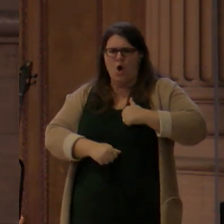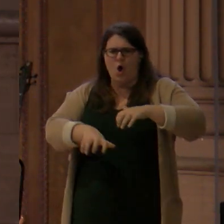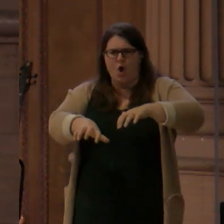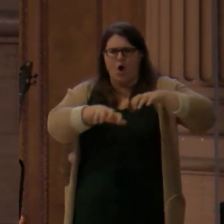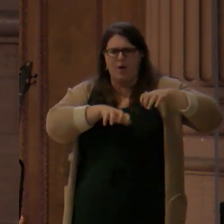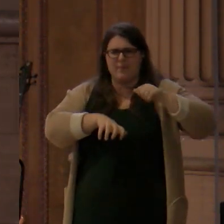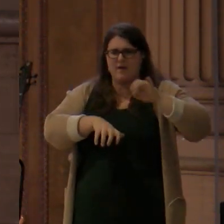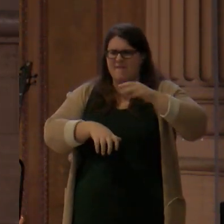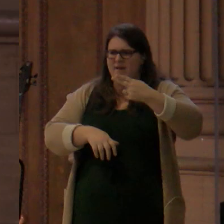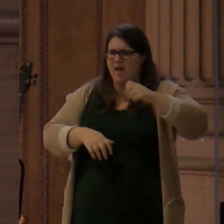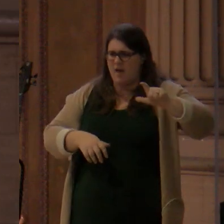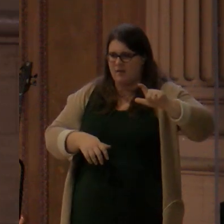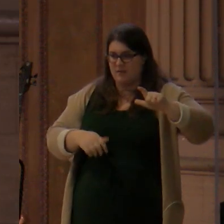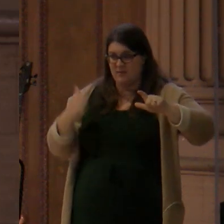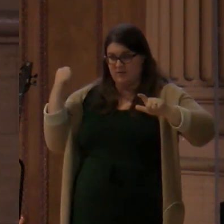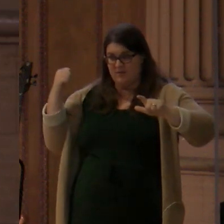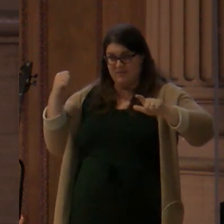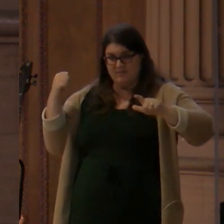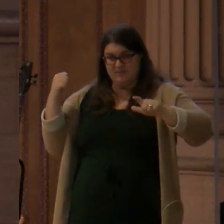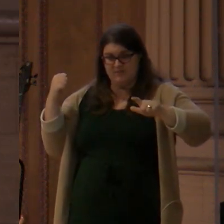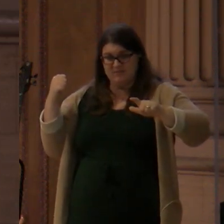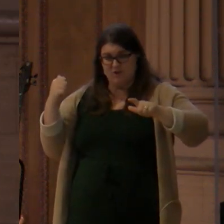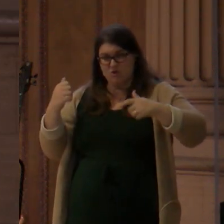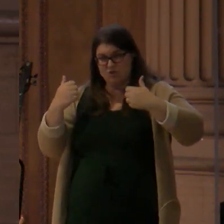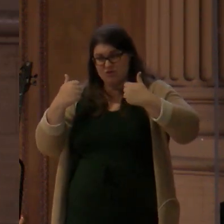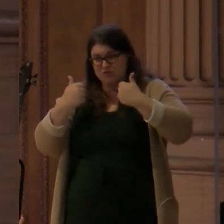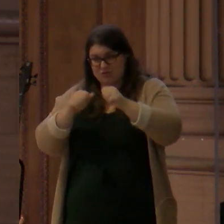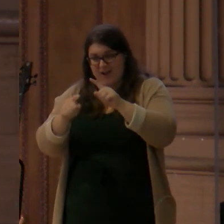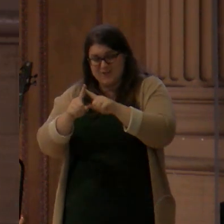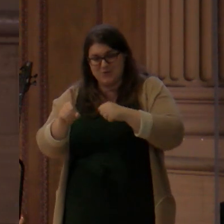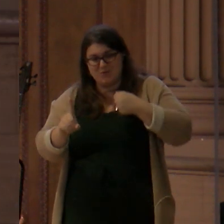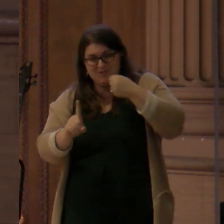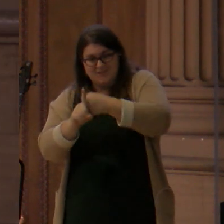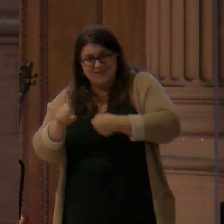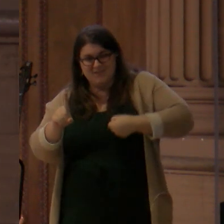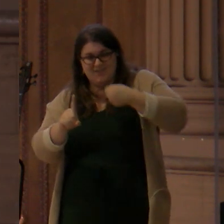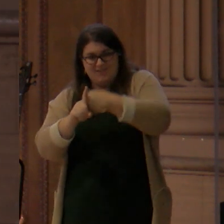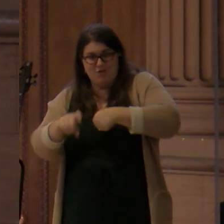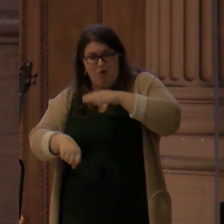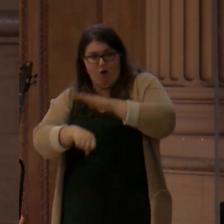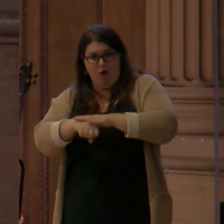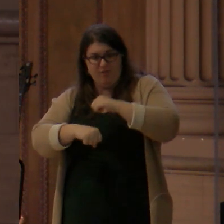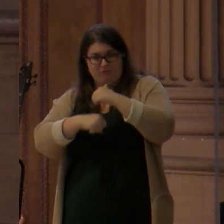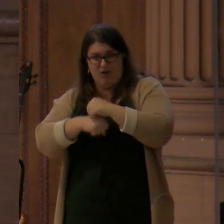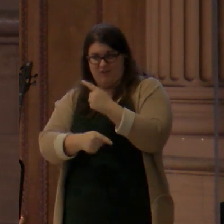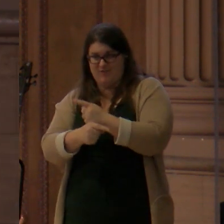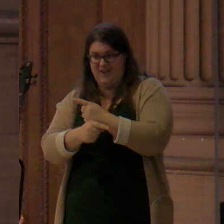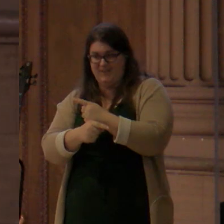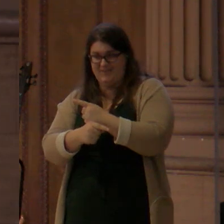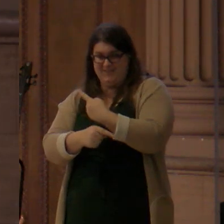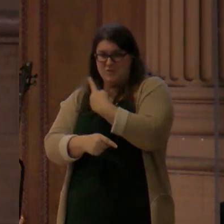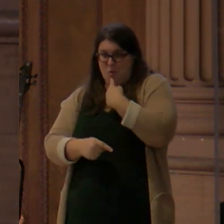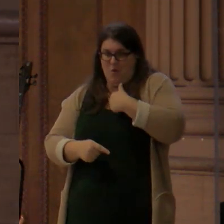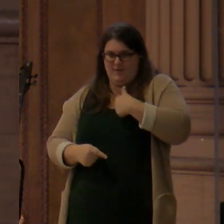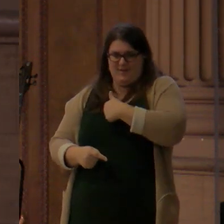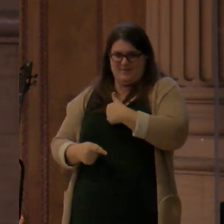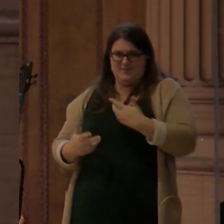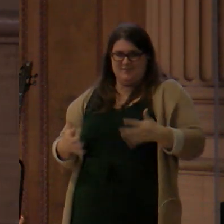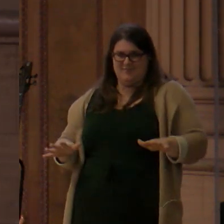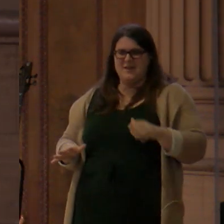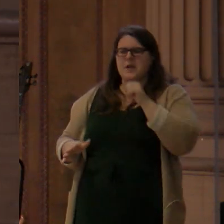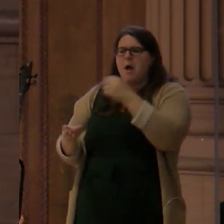It's this truth that enables Paul to say to the Roman believers in Romans 8 and verse 37 when he says, knowing all these things were